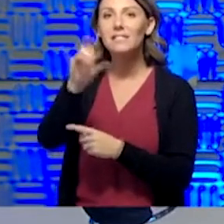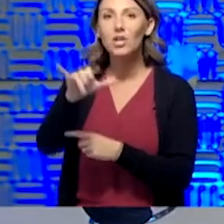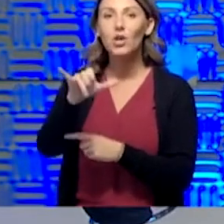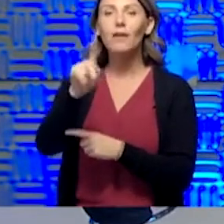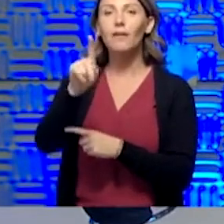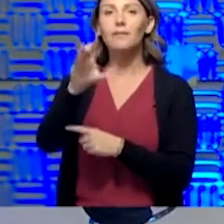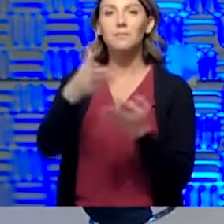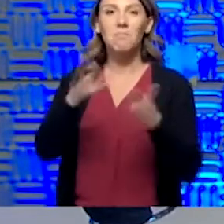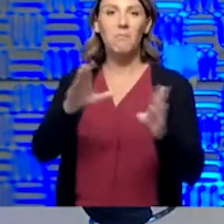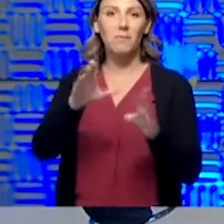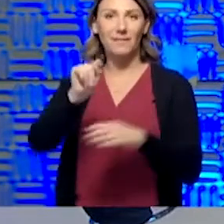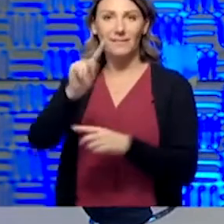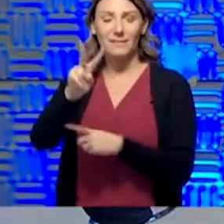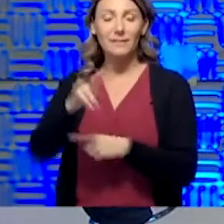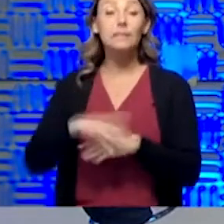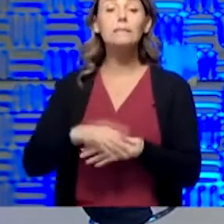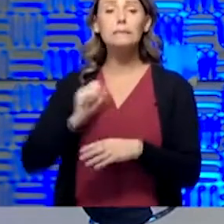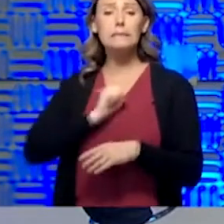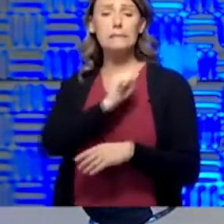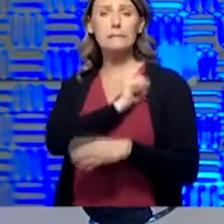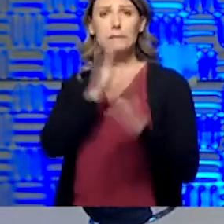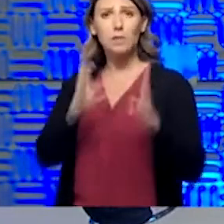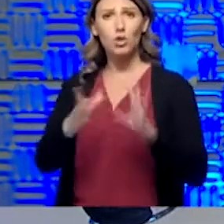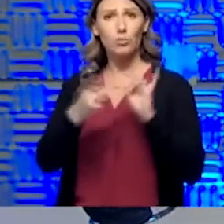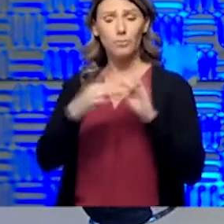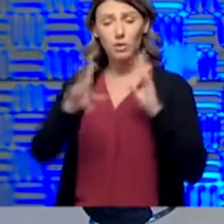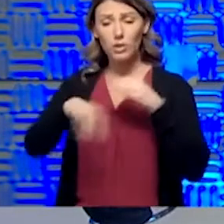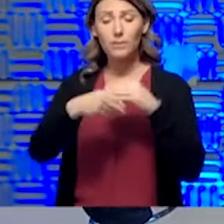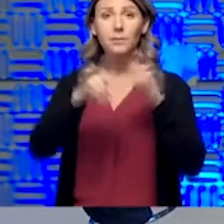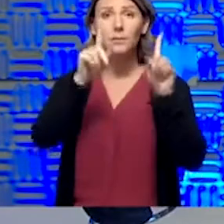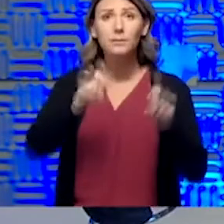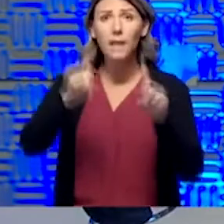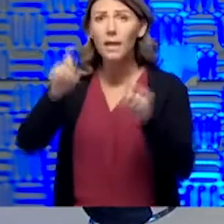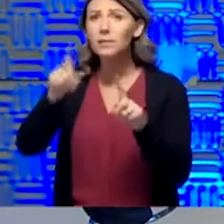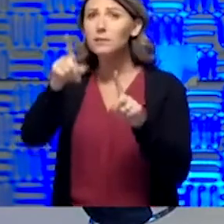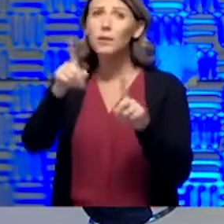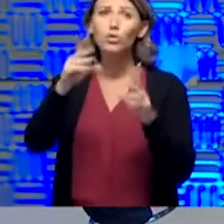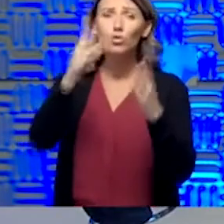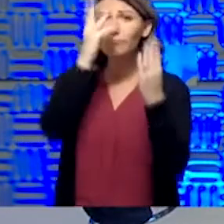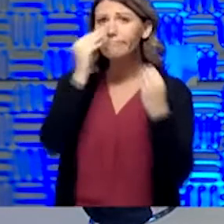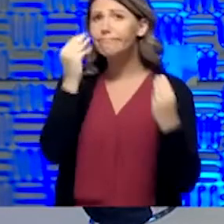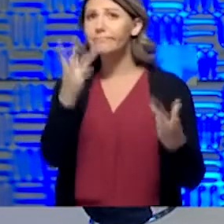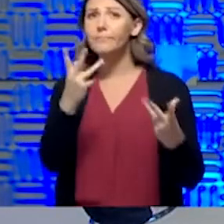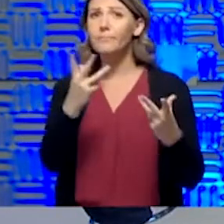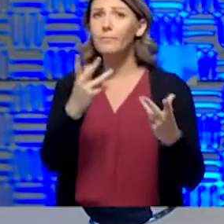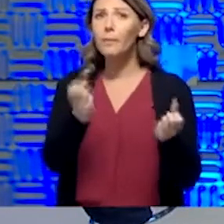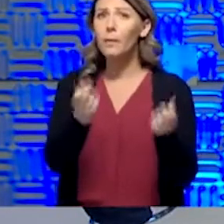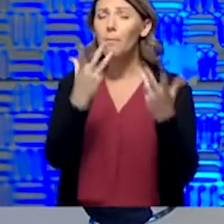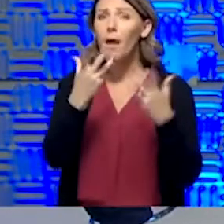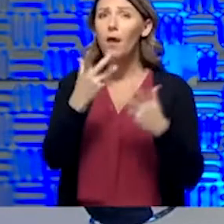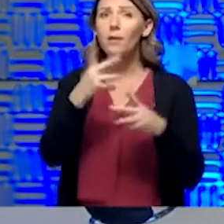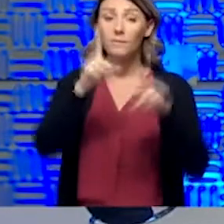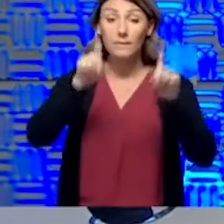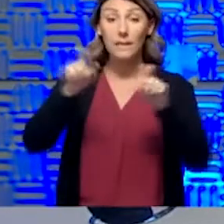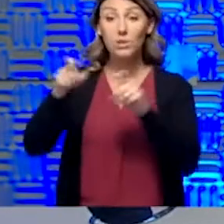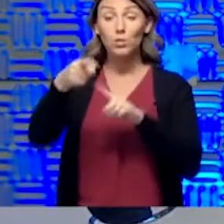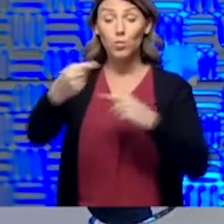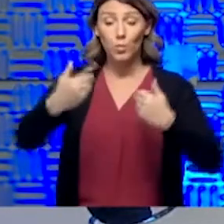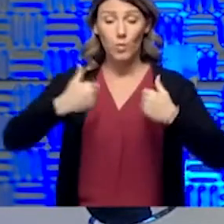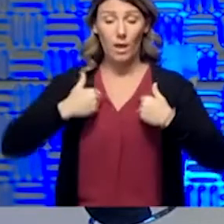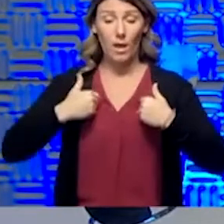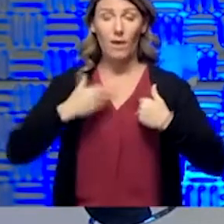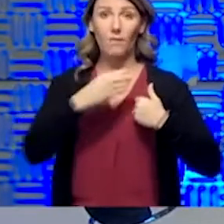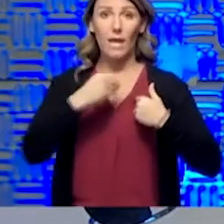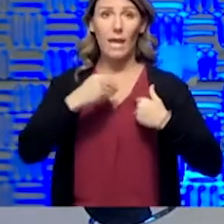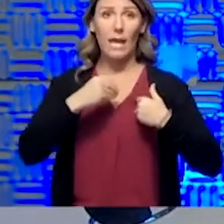Senator Moran mentioned the additional tests. Would you mind just giving us a snapshot of the amount of tests you have and also an